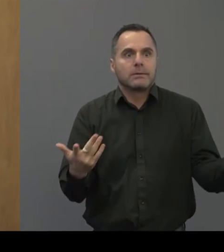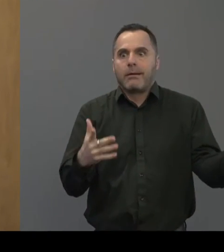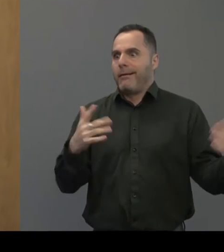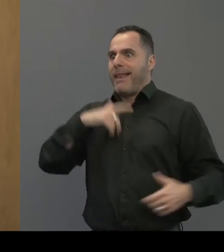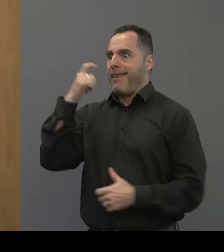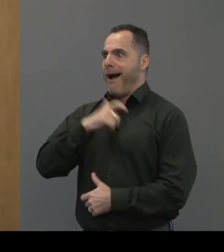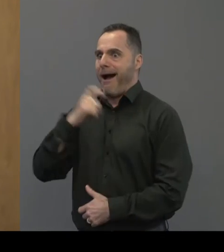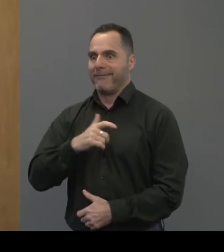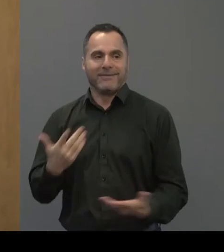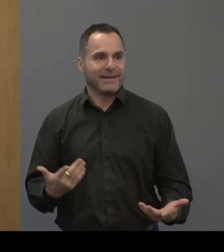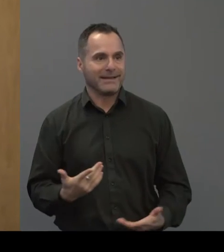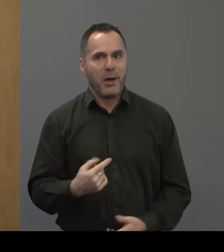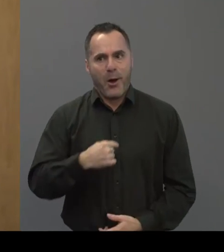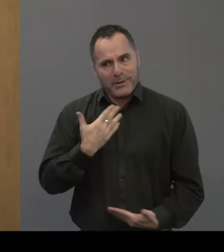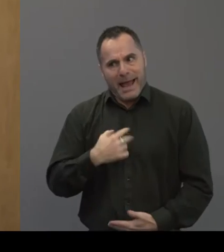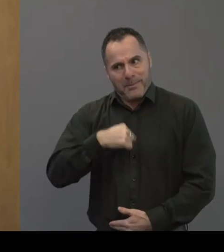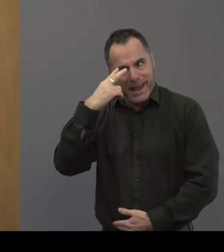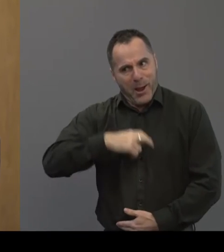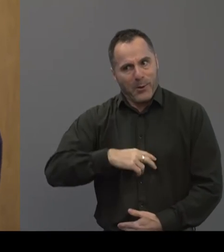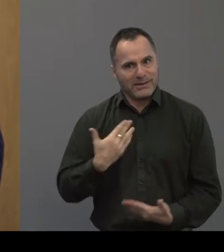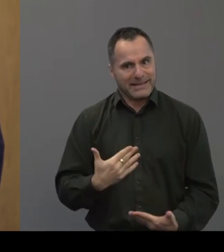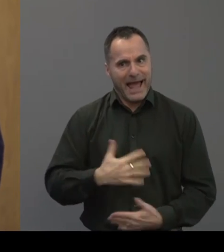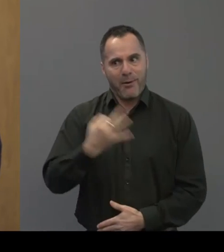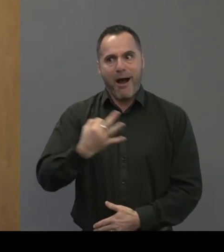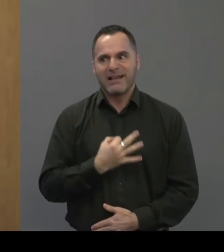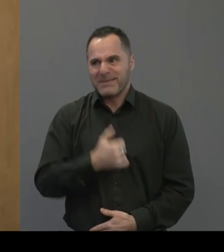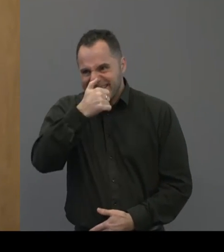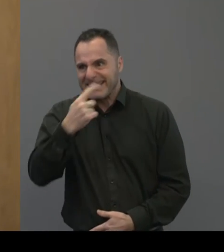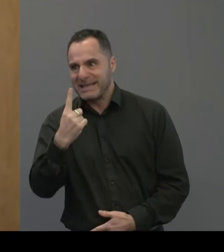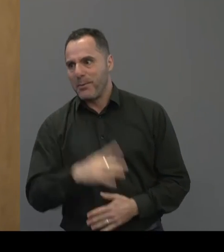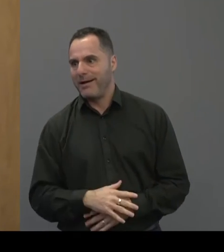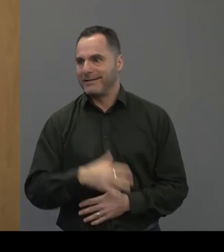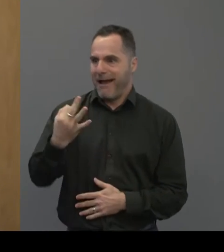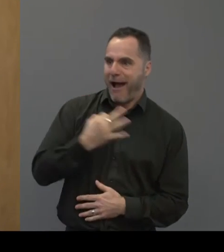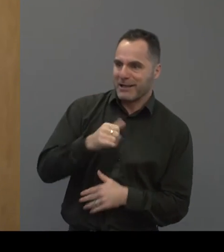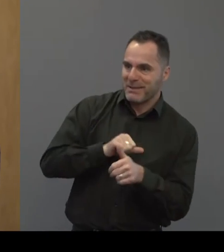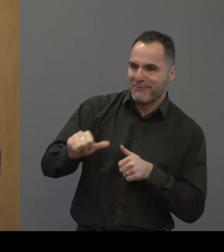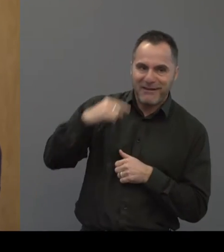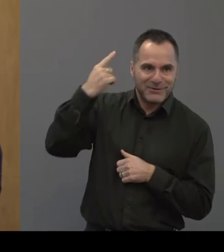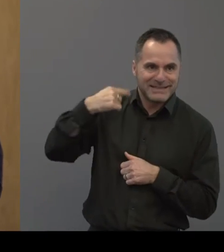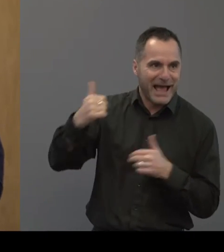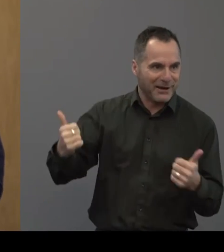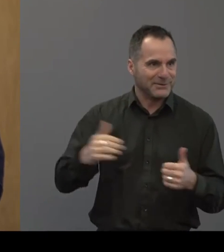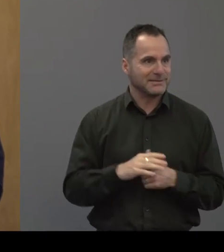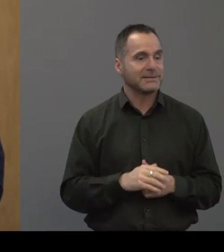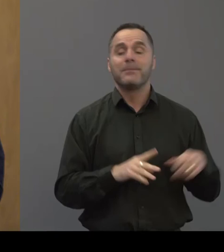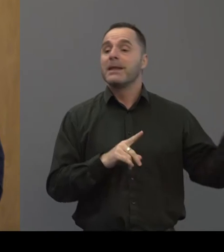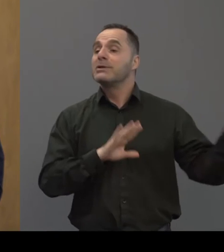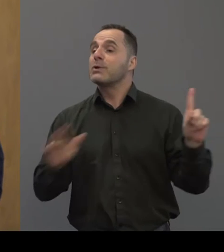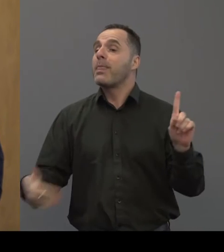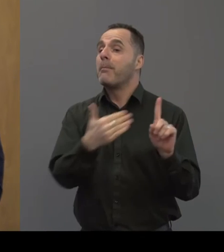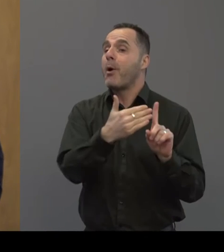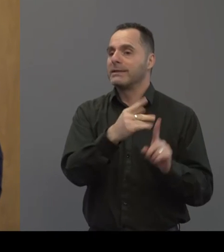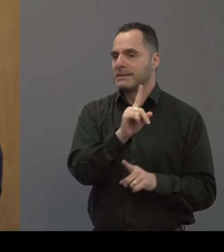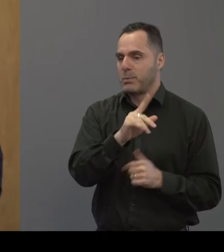You're not going to tell me how old you are, are you? I'm 61. I'm 61. Thank you. So I guess the point of